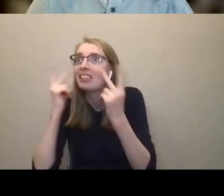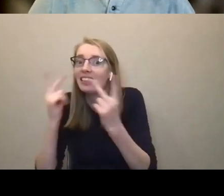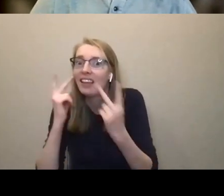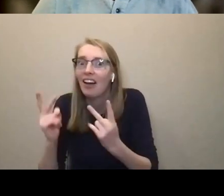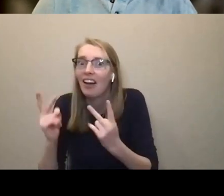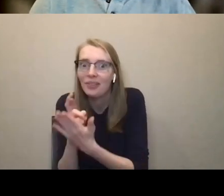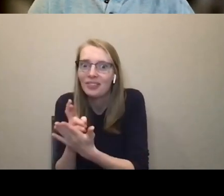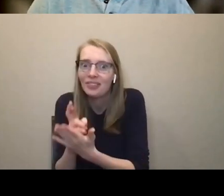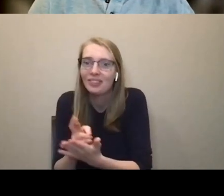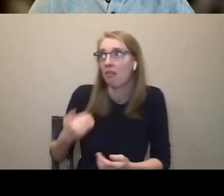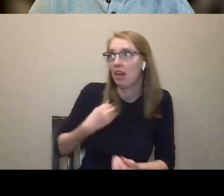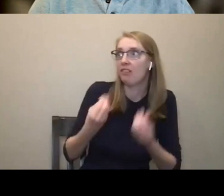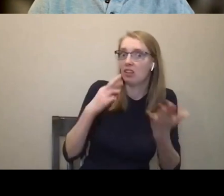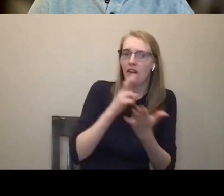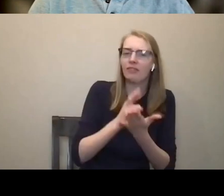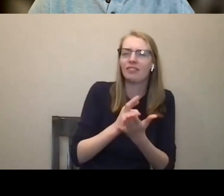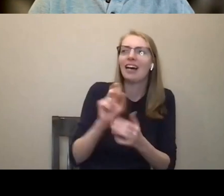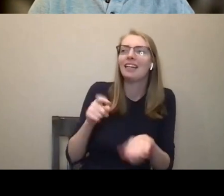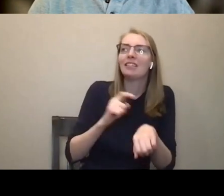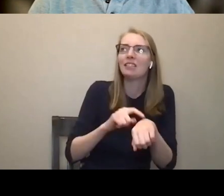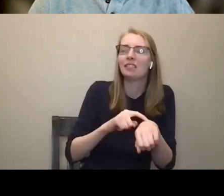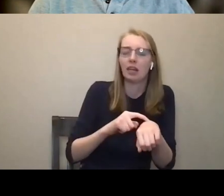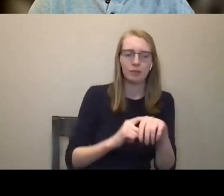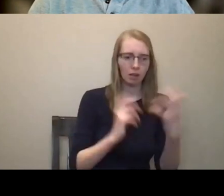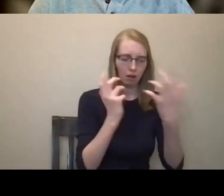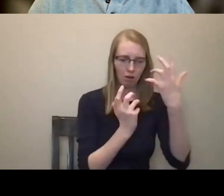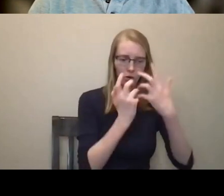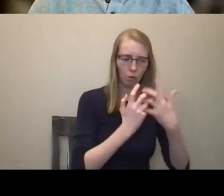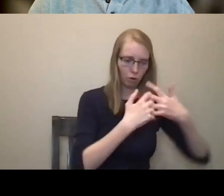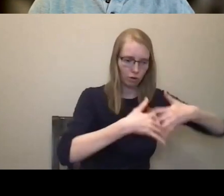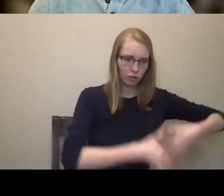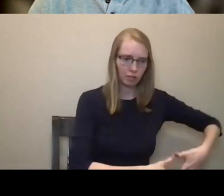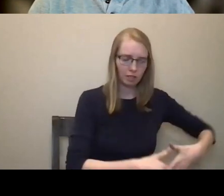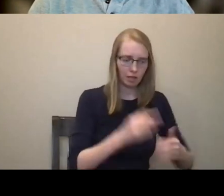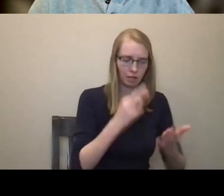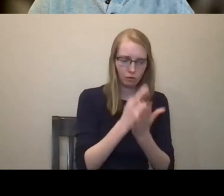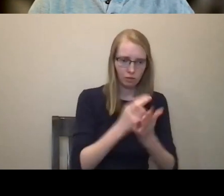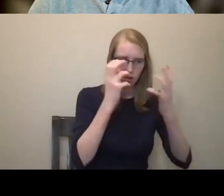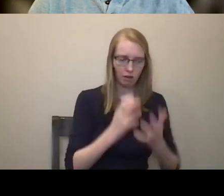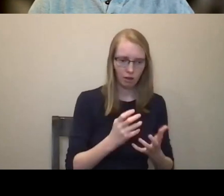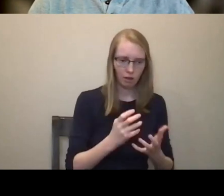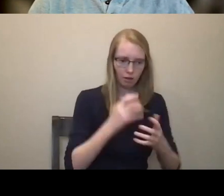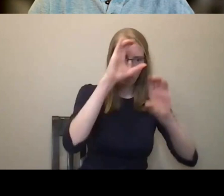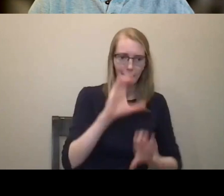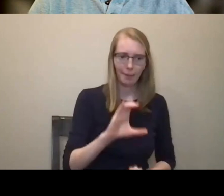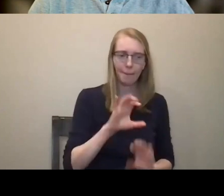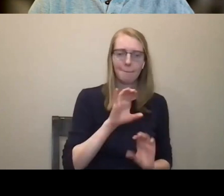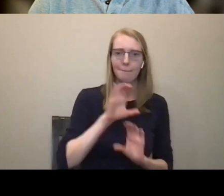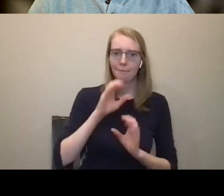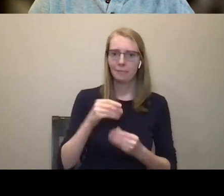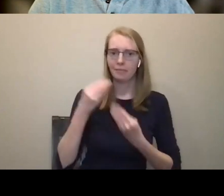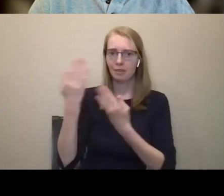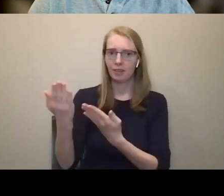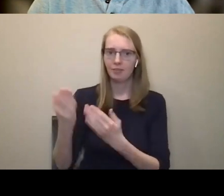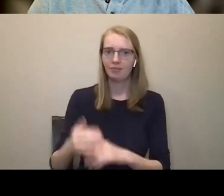to get them all organized and collated for you. But yes, you expect a big dump of information because we want, we want to, we want access to be easy for people